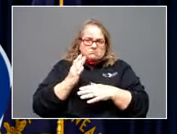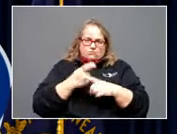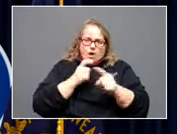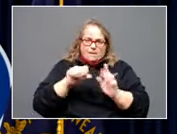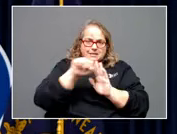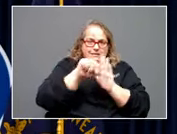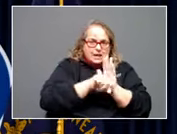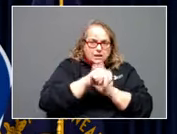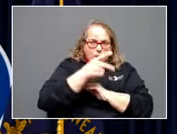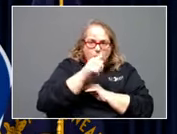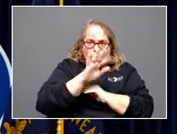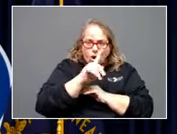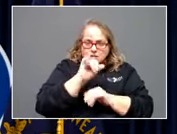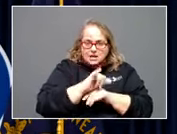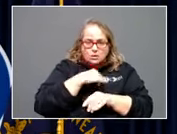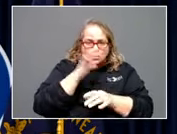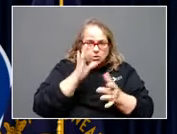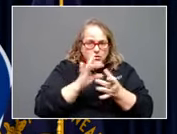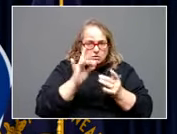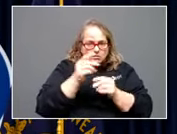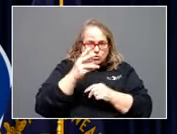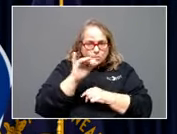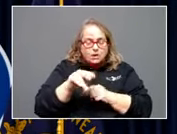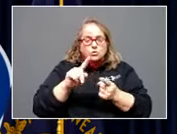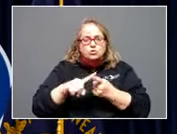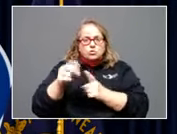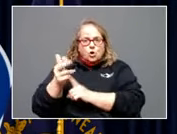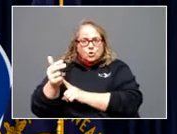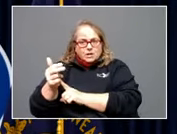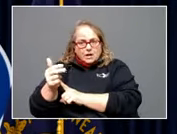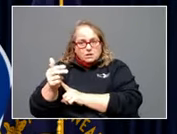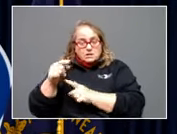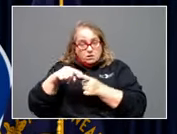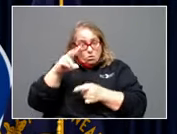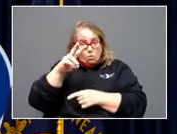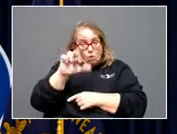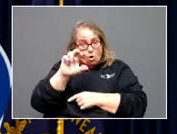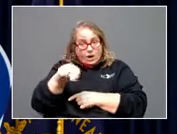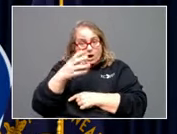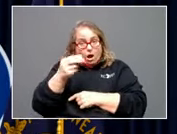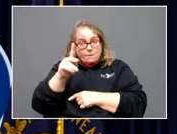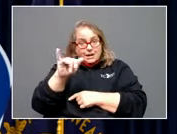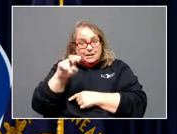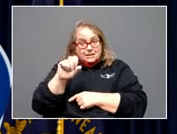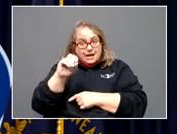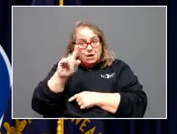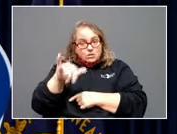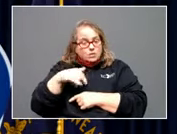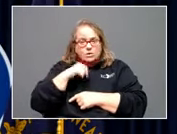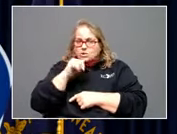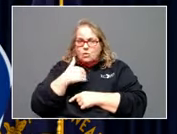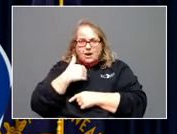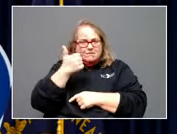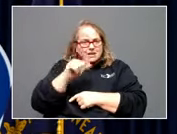parks, which we'll mention in a minute, to hotels. In Warren and Hopkins County, we no longer have anybody in a congregate